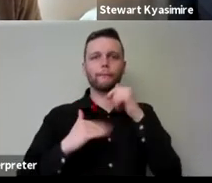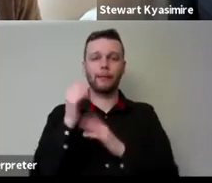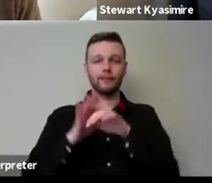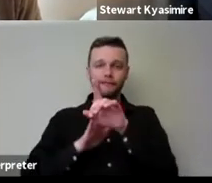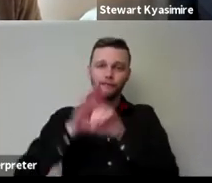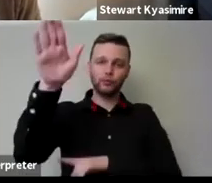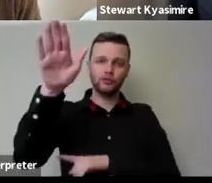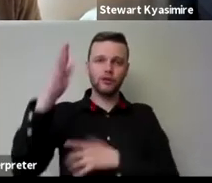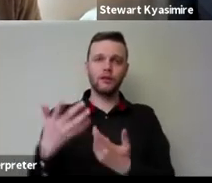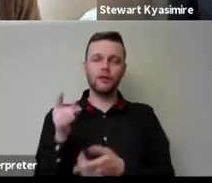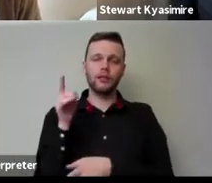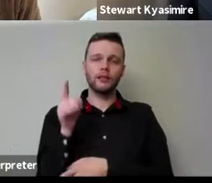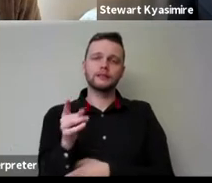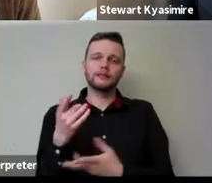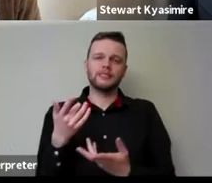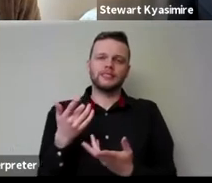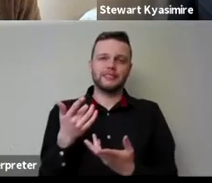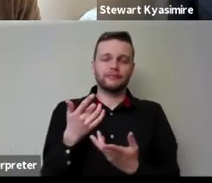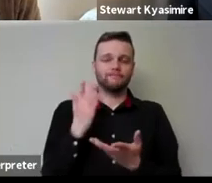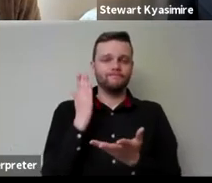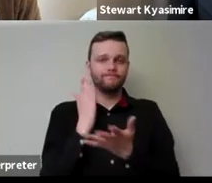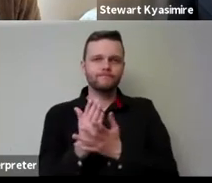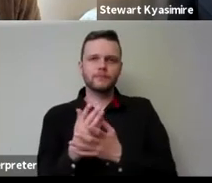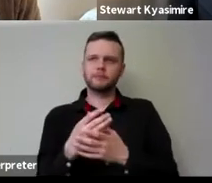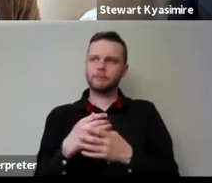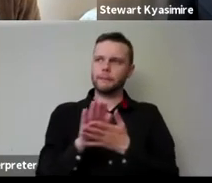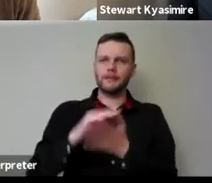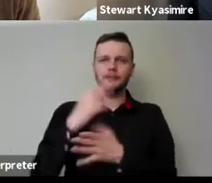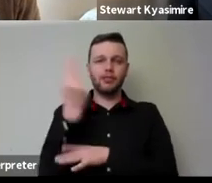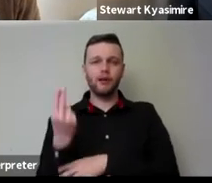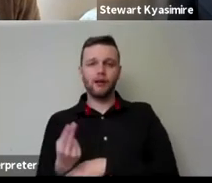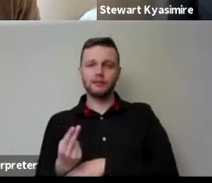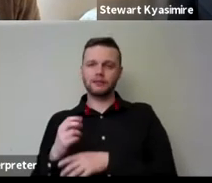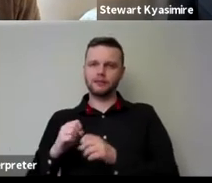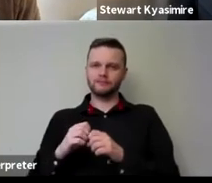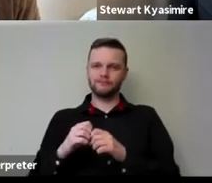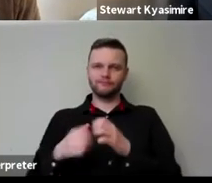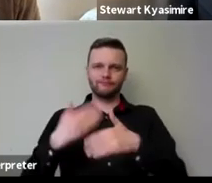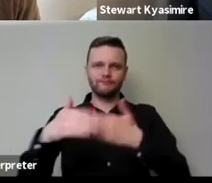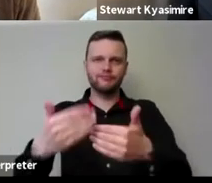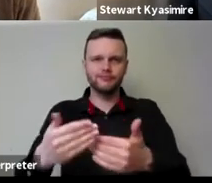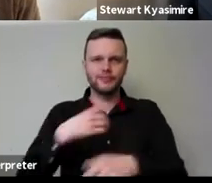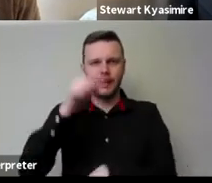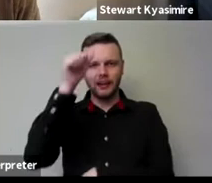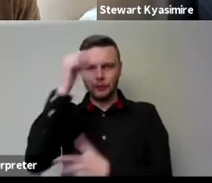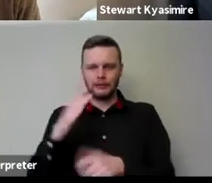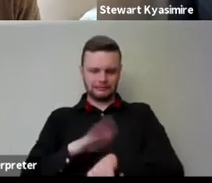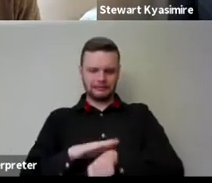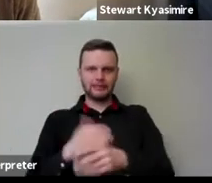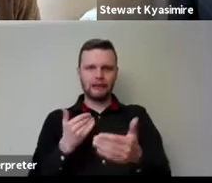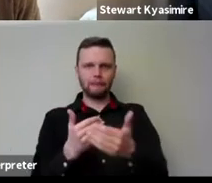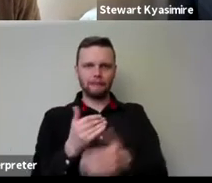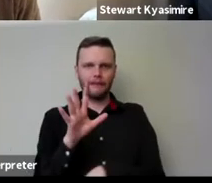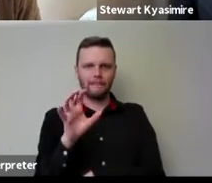that enables the arts to flourish what that's a big question and we've only got 15 minutes to answer it